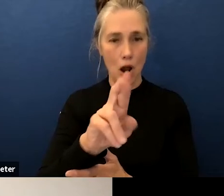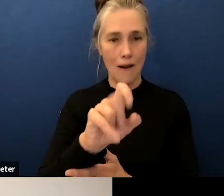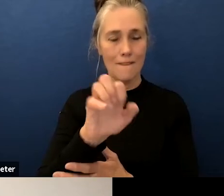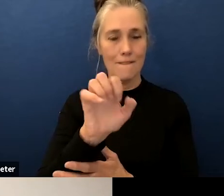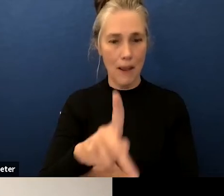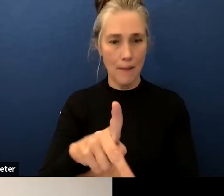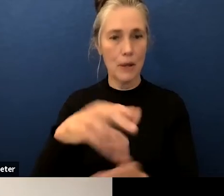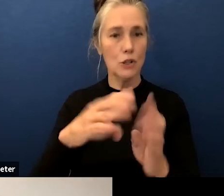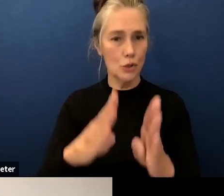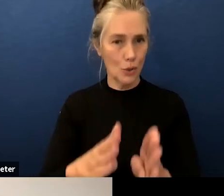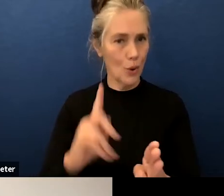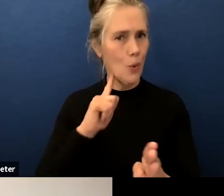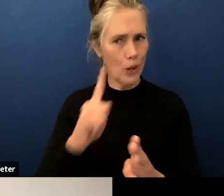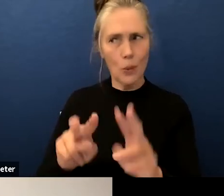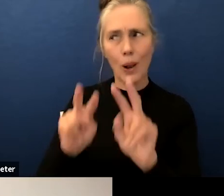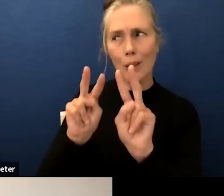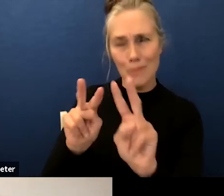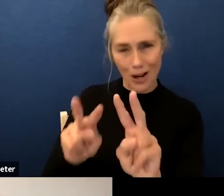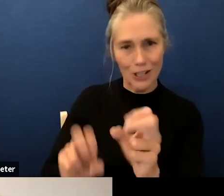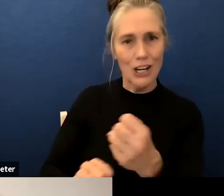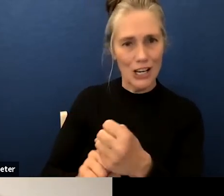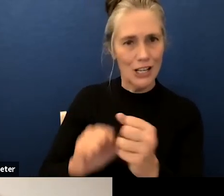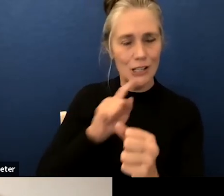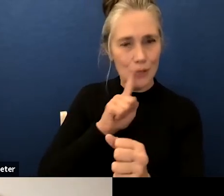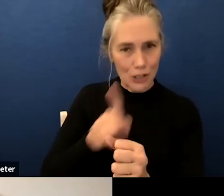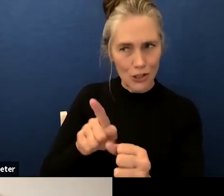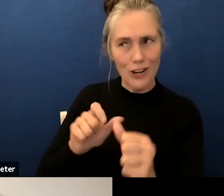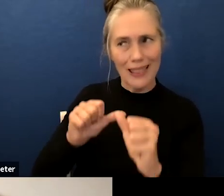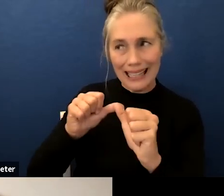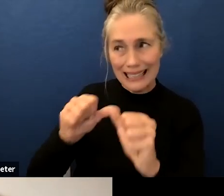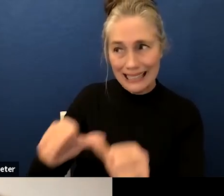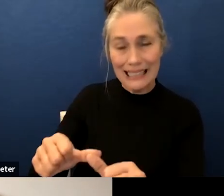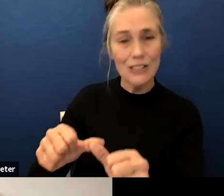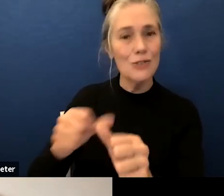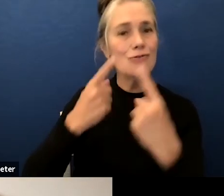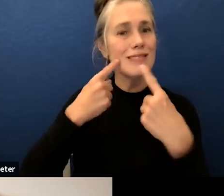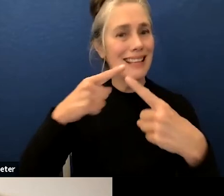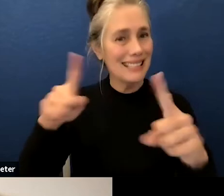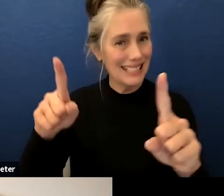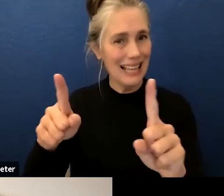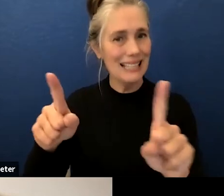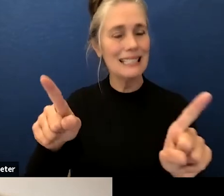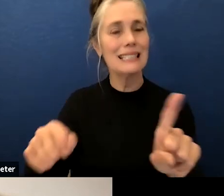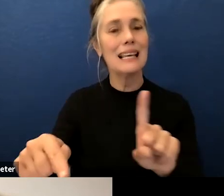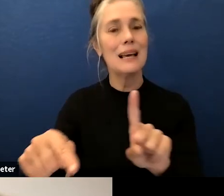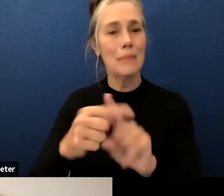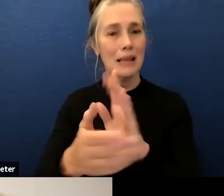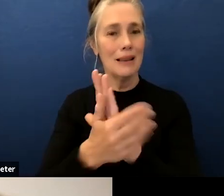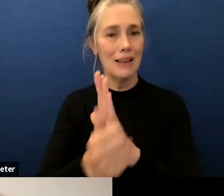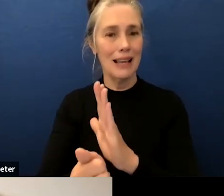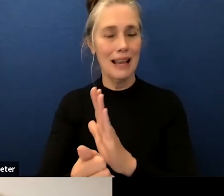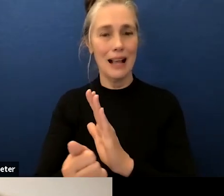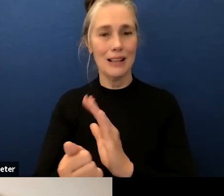to ensure their continued success and proficiency next slide